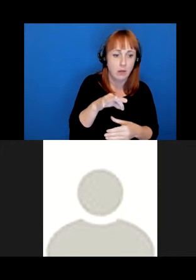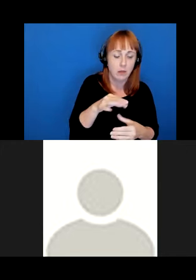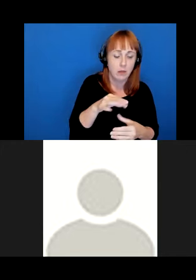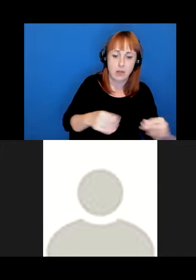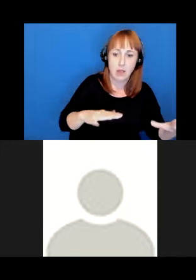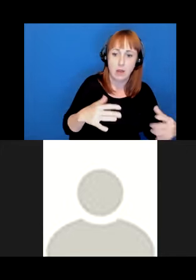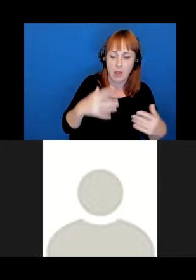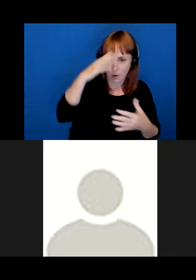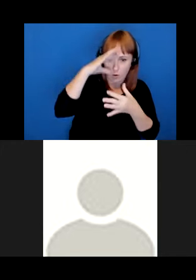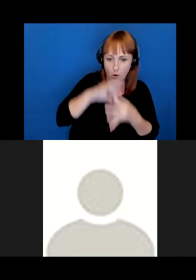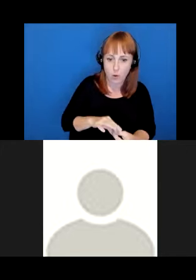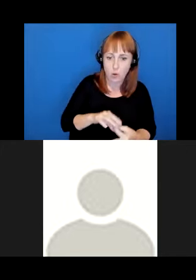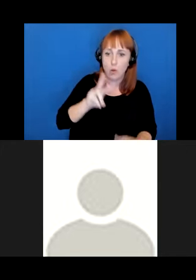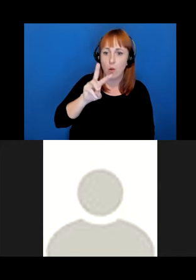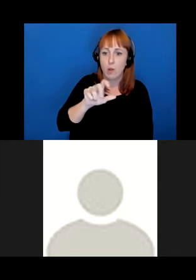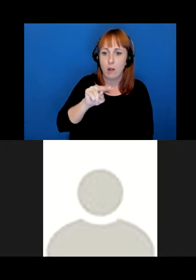areas.